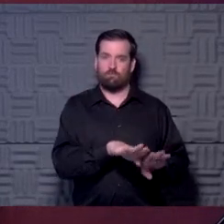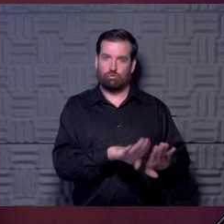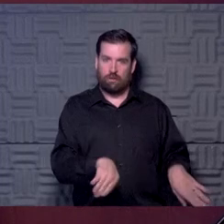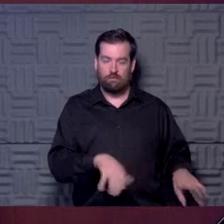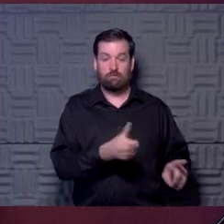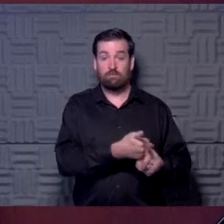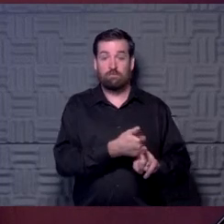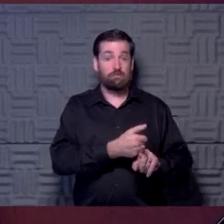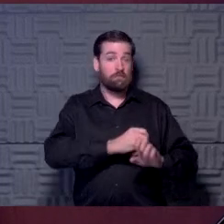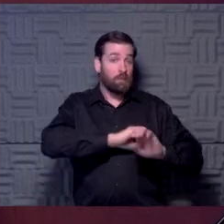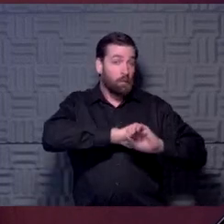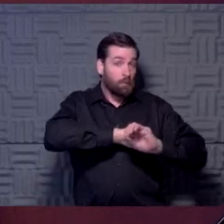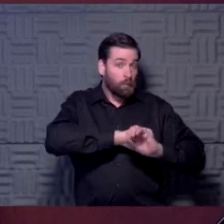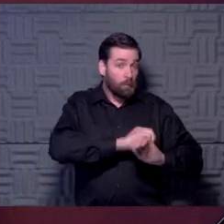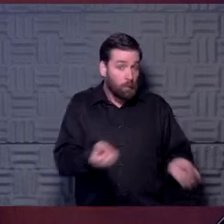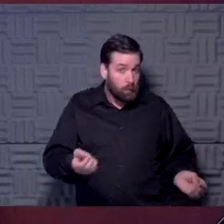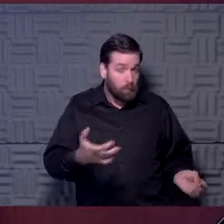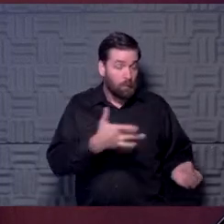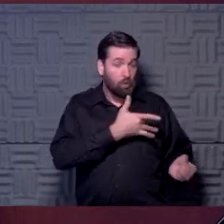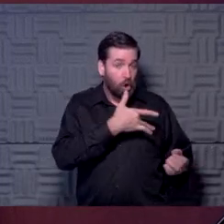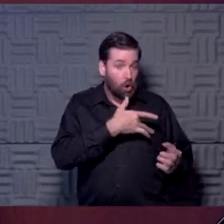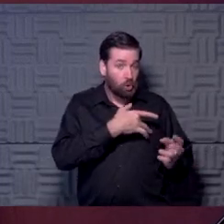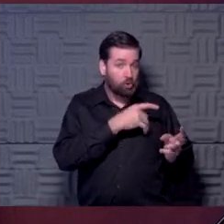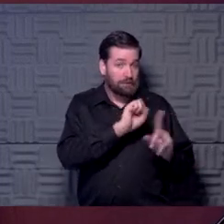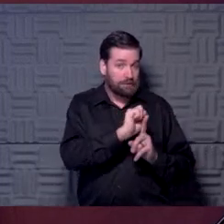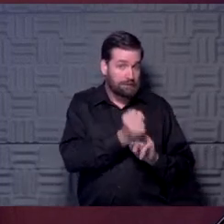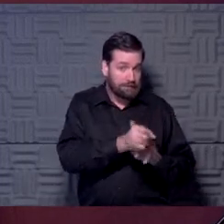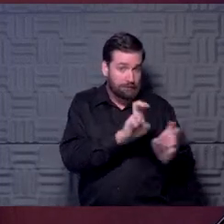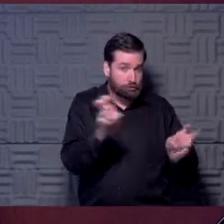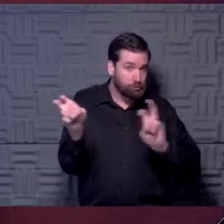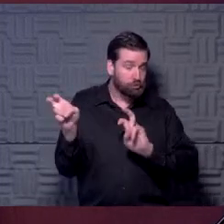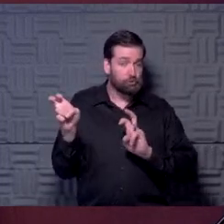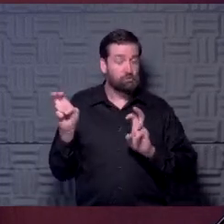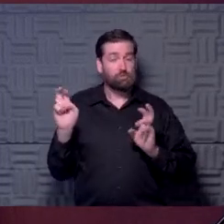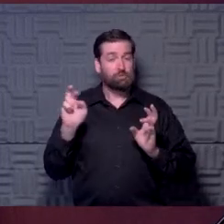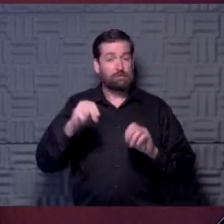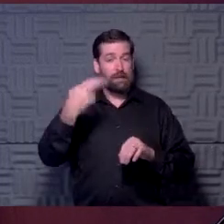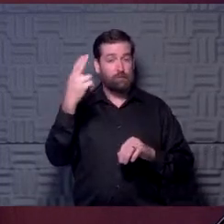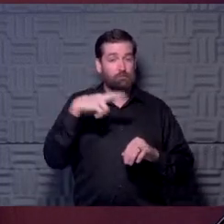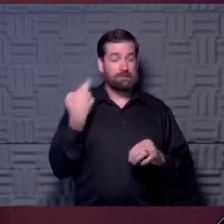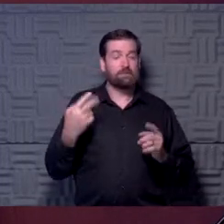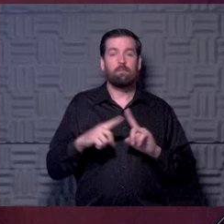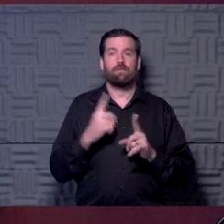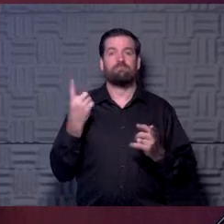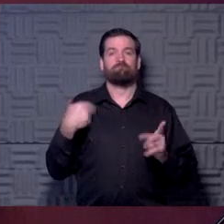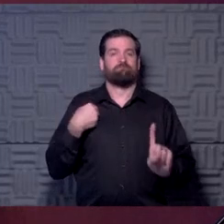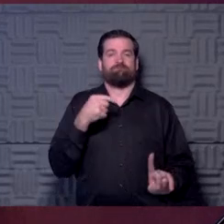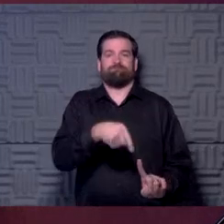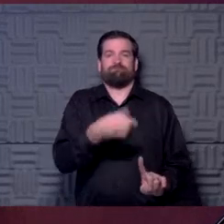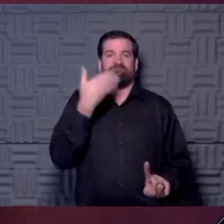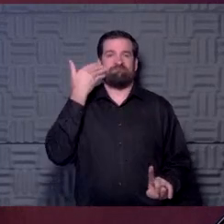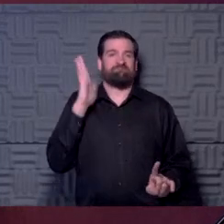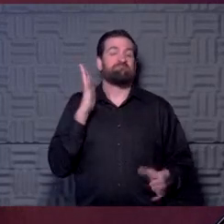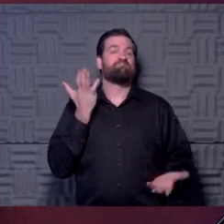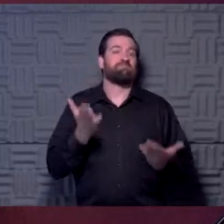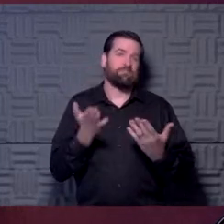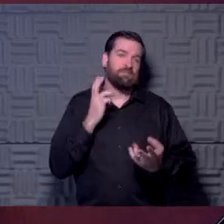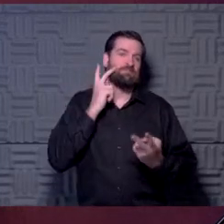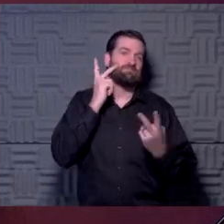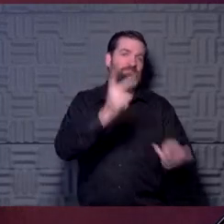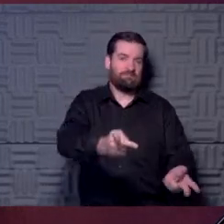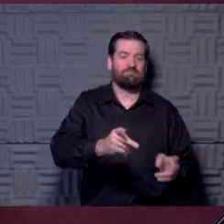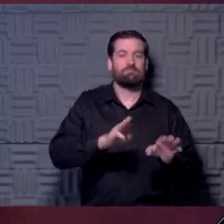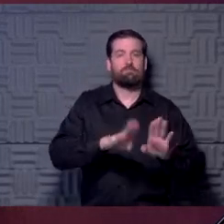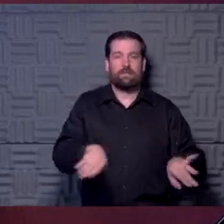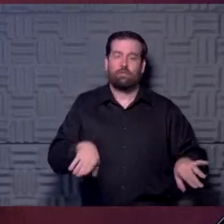child has been proven not to have an underlying heart condition, I'm not sure that they would be an investor. But if there's, there's an unknown there, then they probably should see a